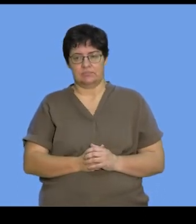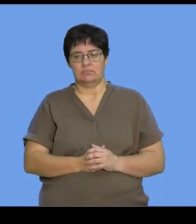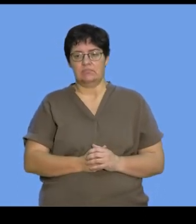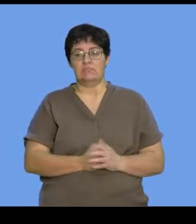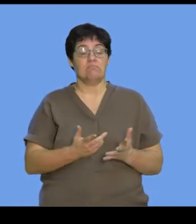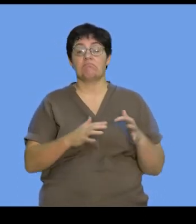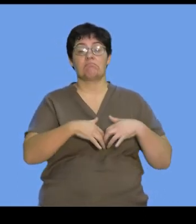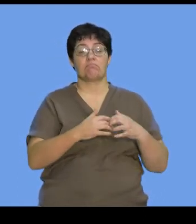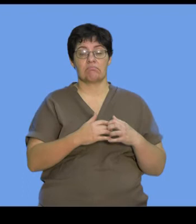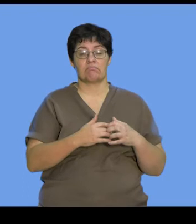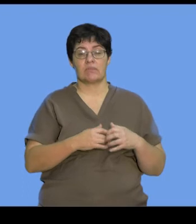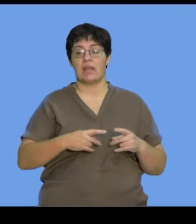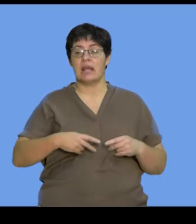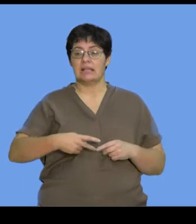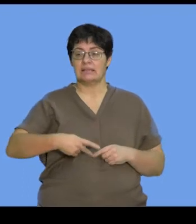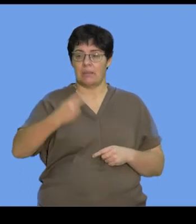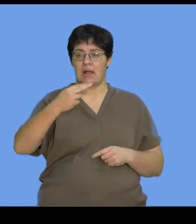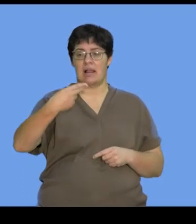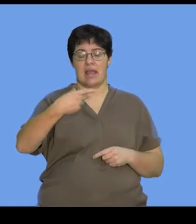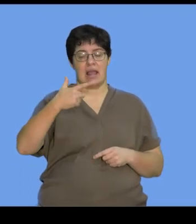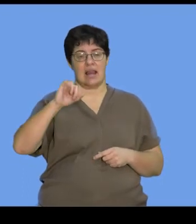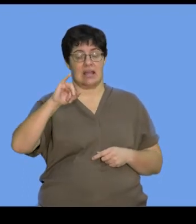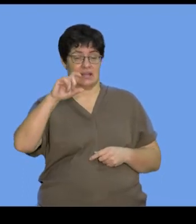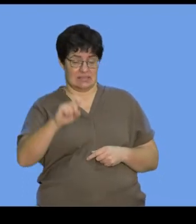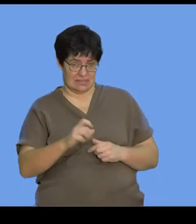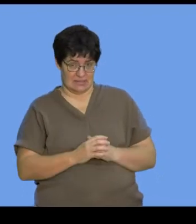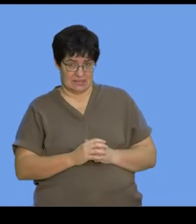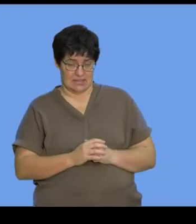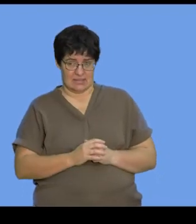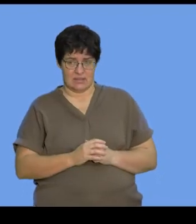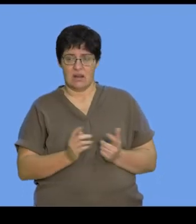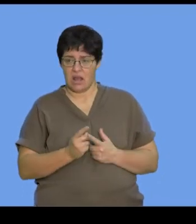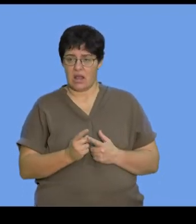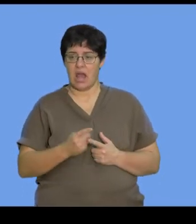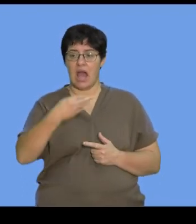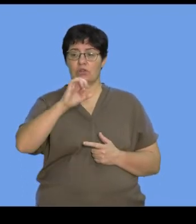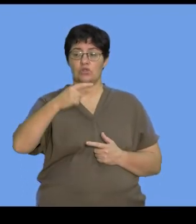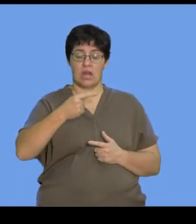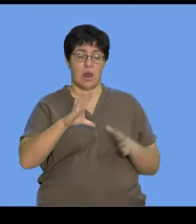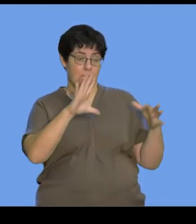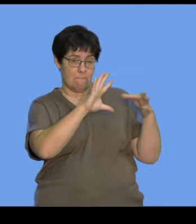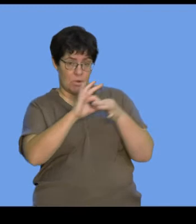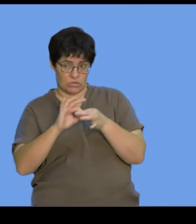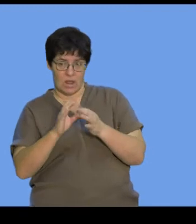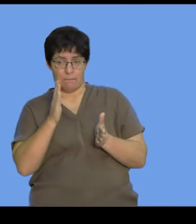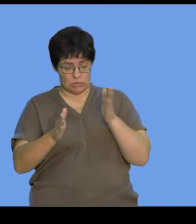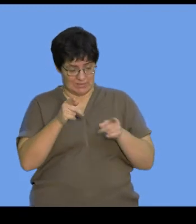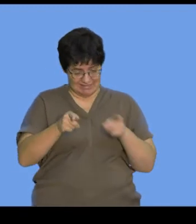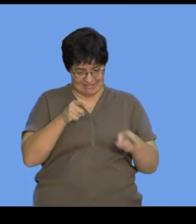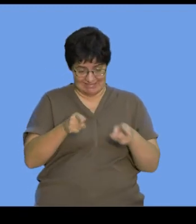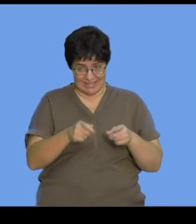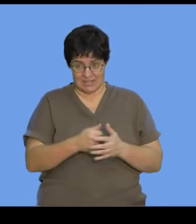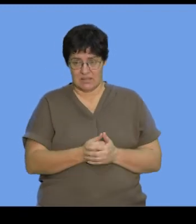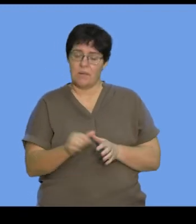It is in the form of a double helix, the shape of which is maintained by the hydrogen bonds between the organic bases.